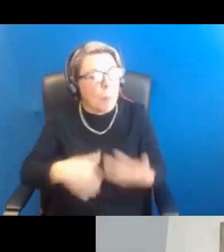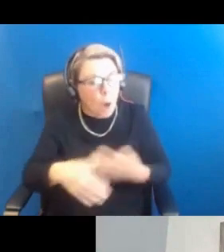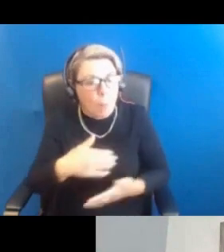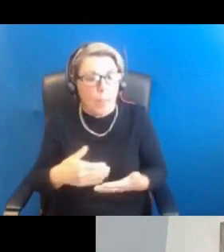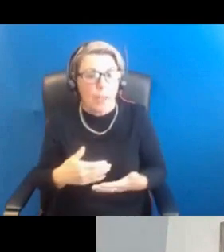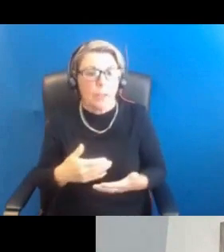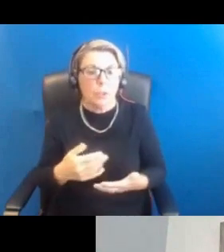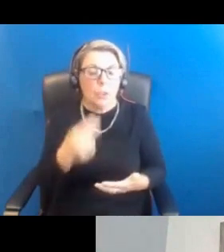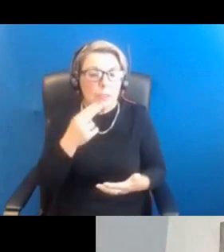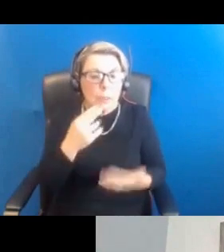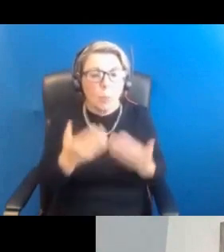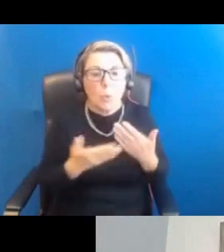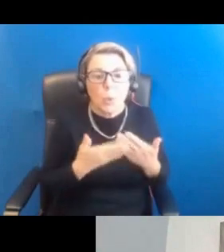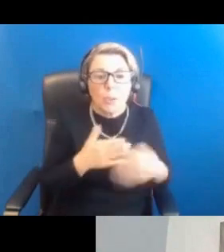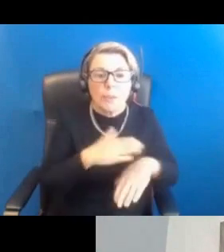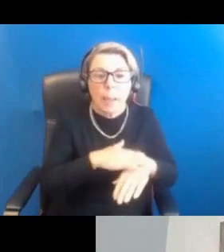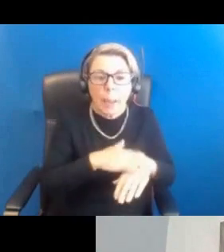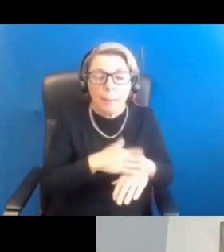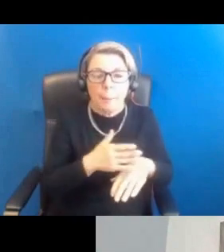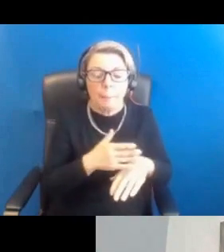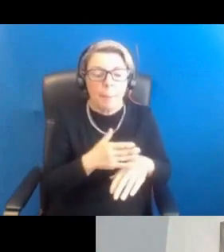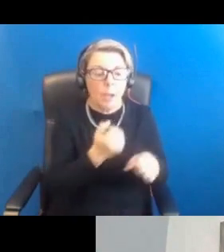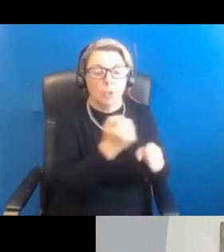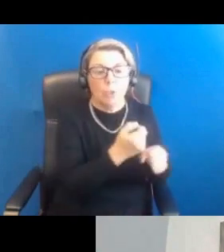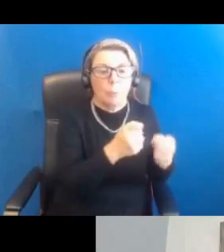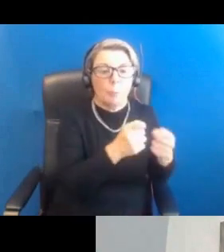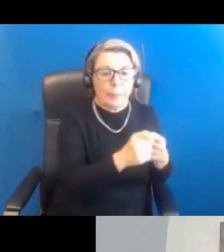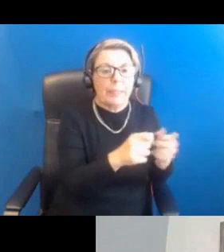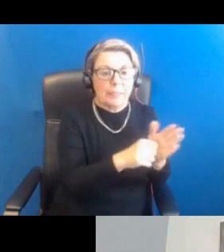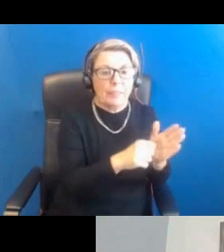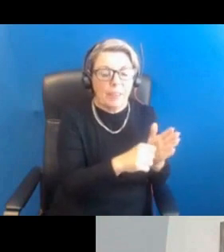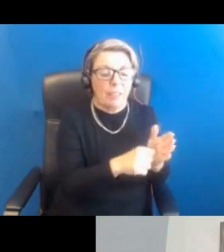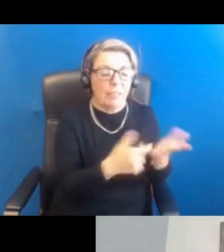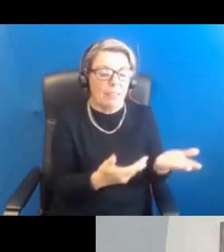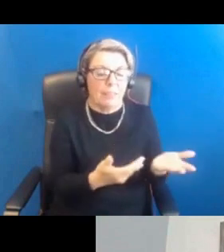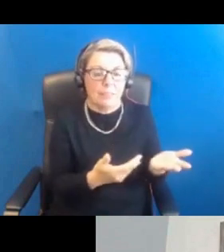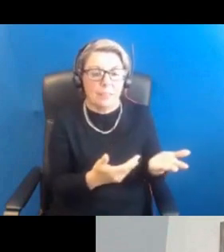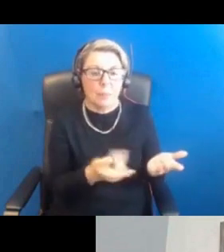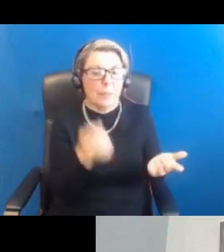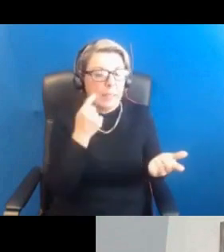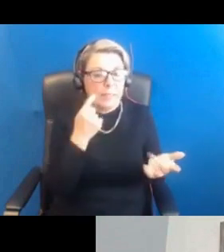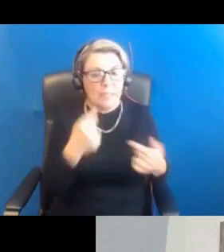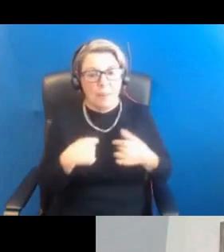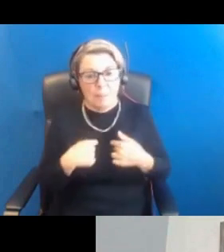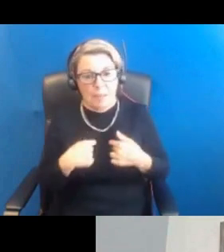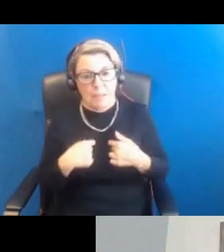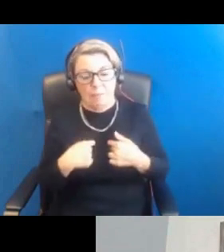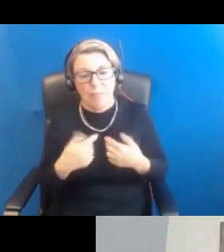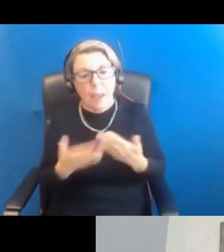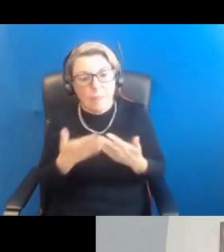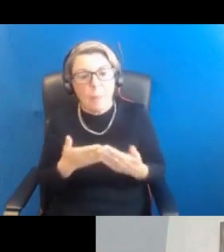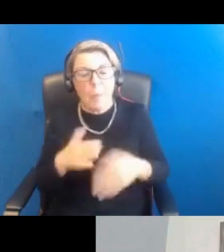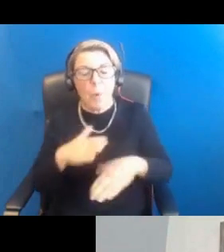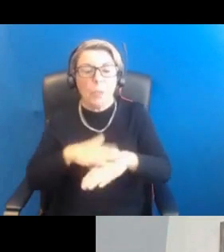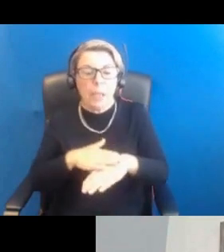that one thing about general practice is it's very hard for general practitioners, a lot easier for me who's got a lot more time, you know,